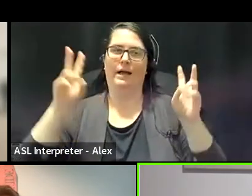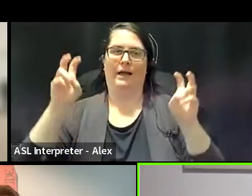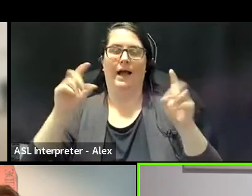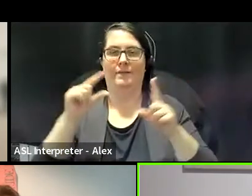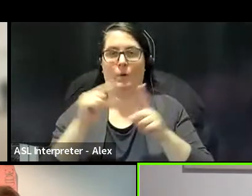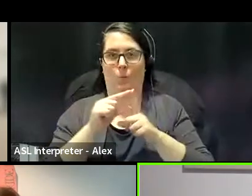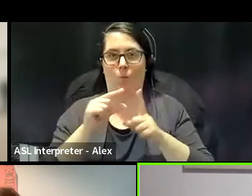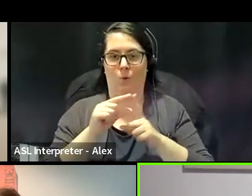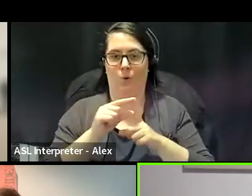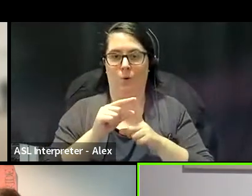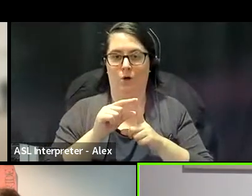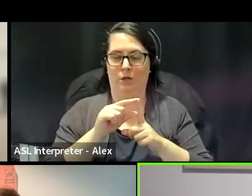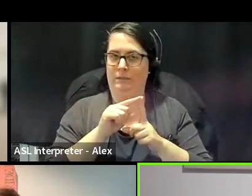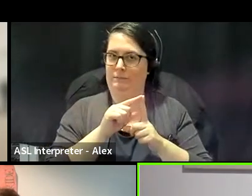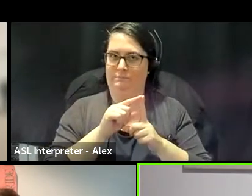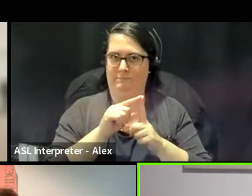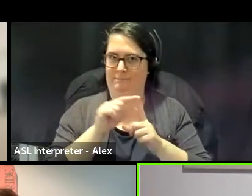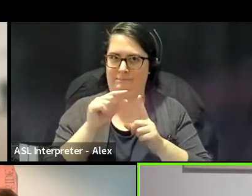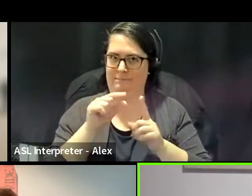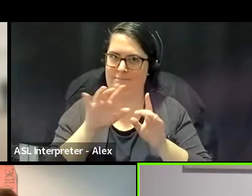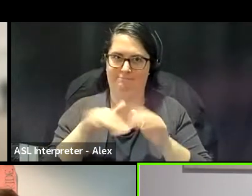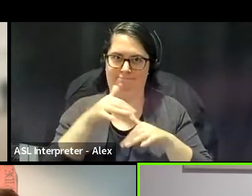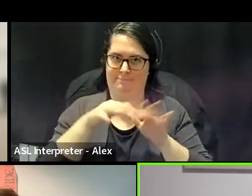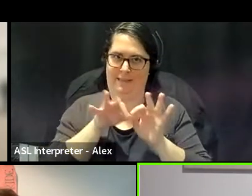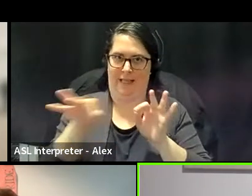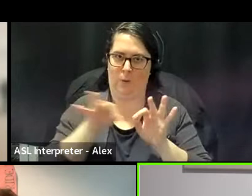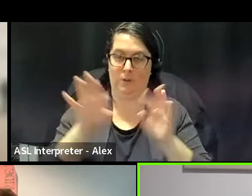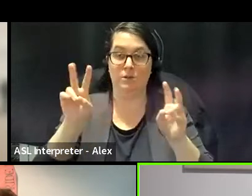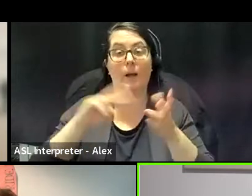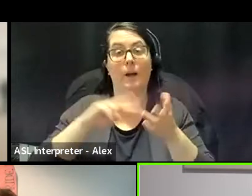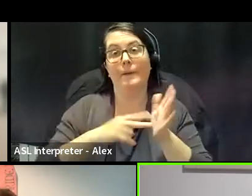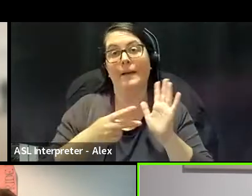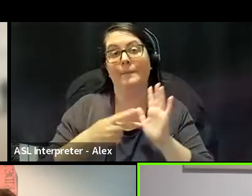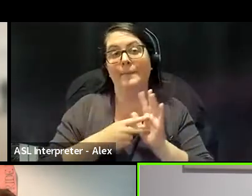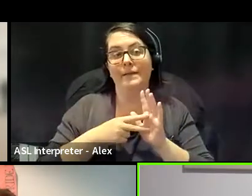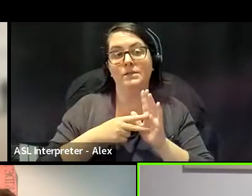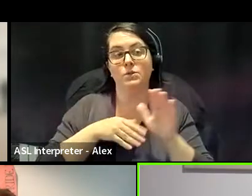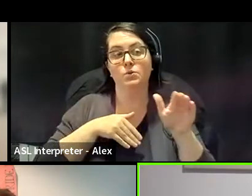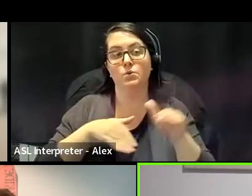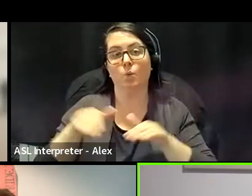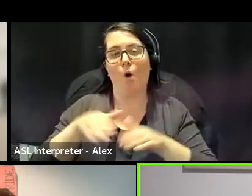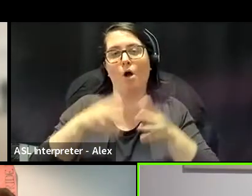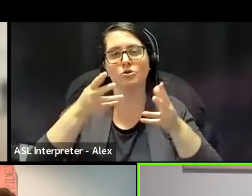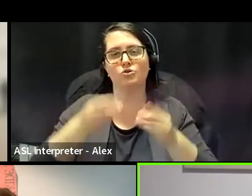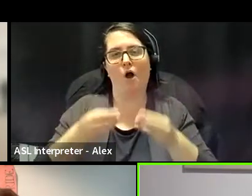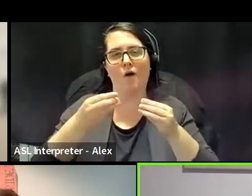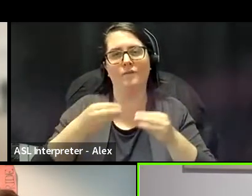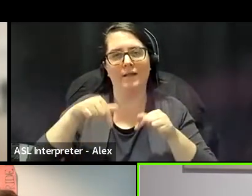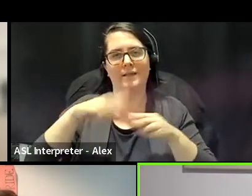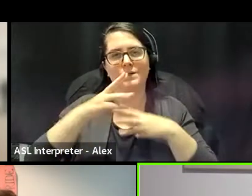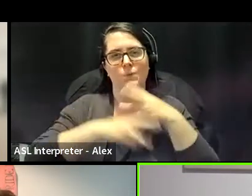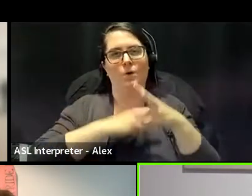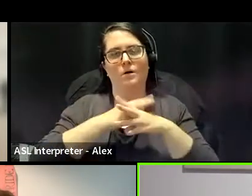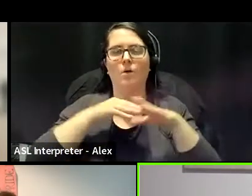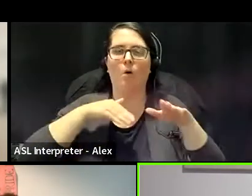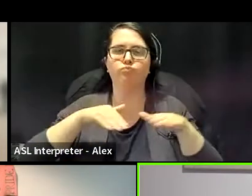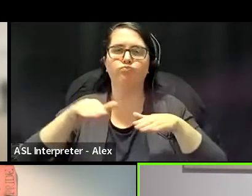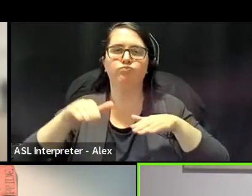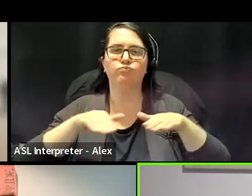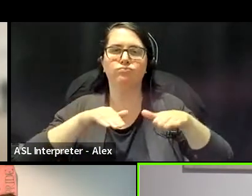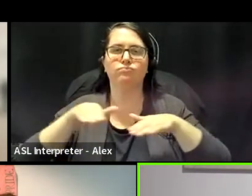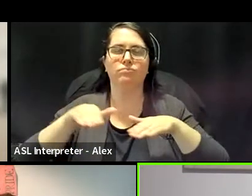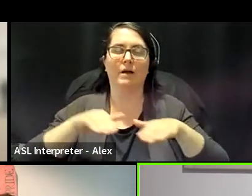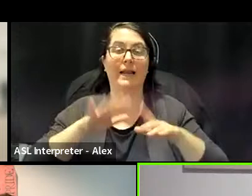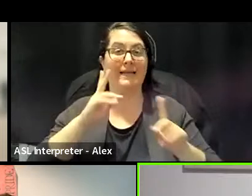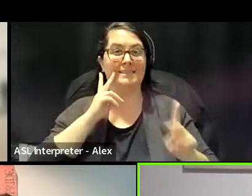our language called wewene. It means like to walk softly in this world. And I see that as